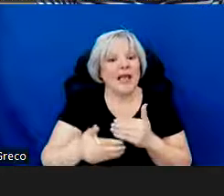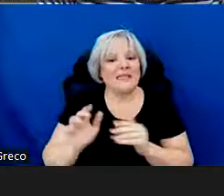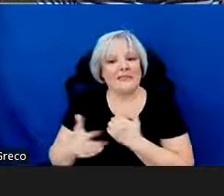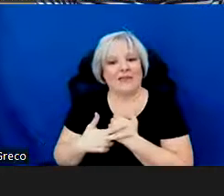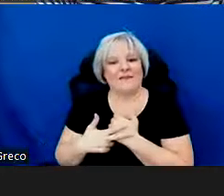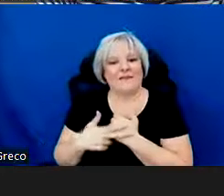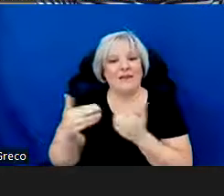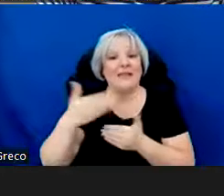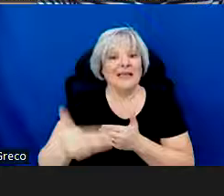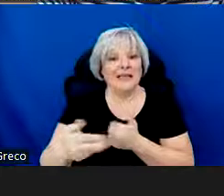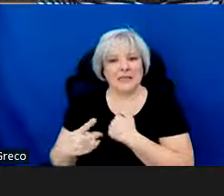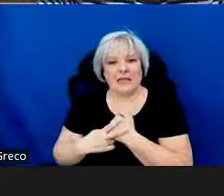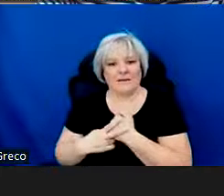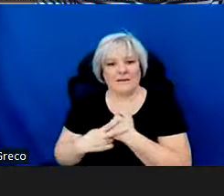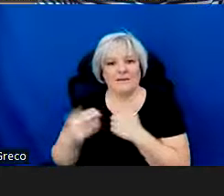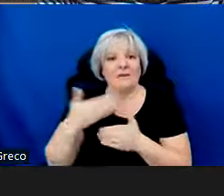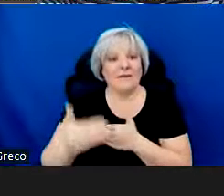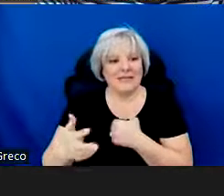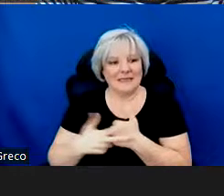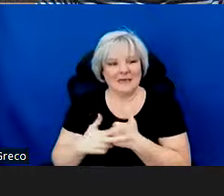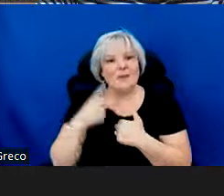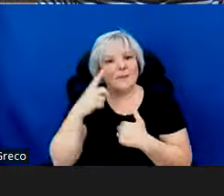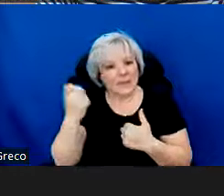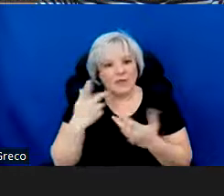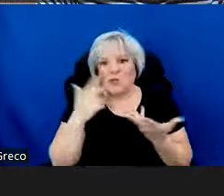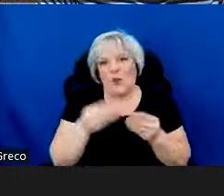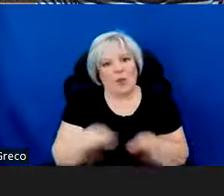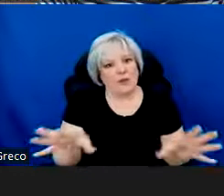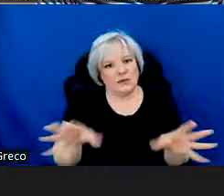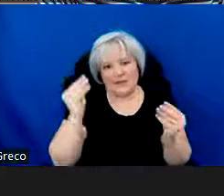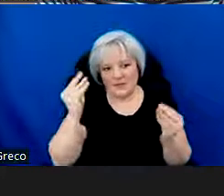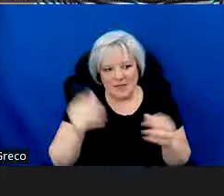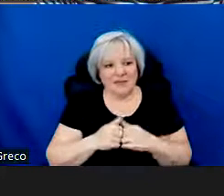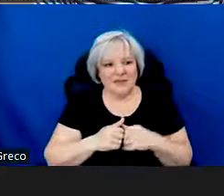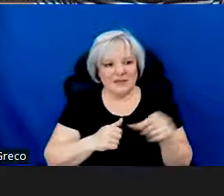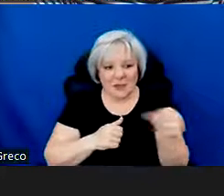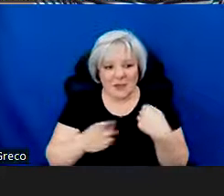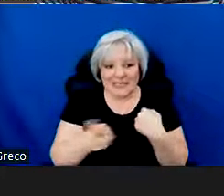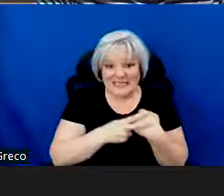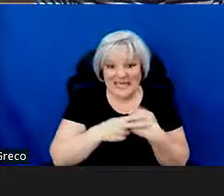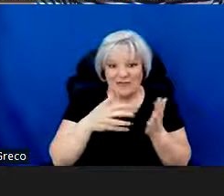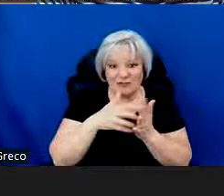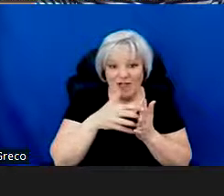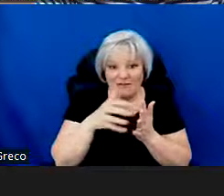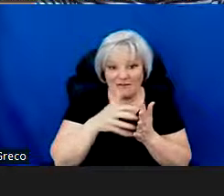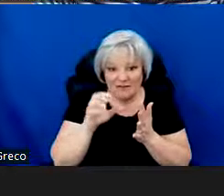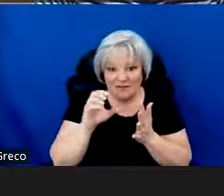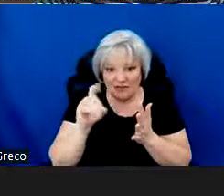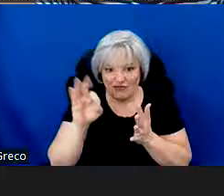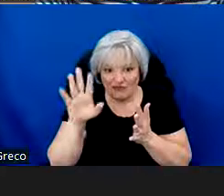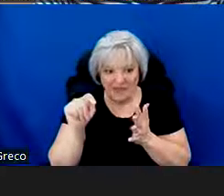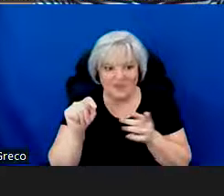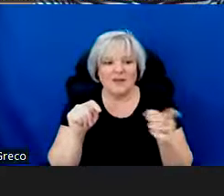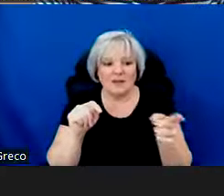make sure that your progress is saved as you go. And that button is down here at the bottom in purple. It may be